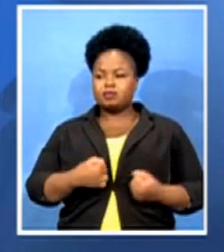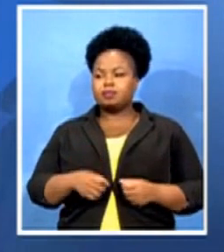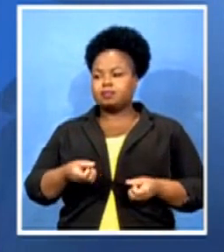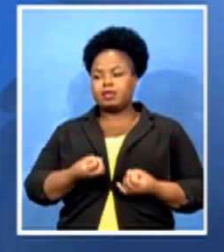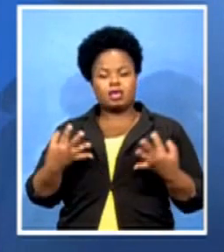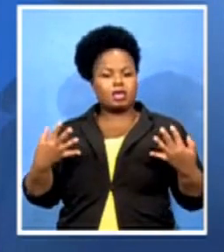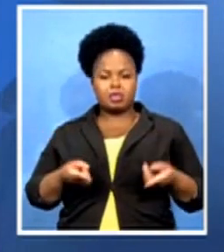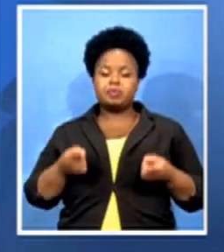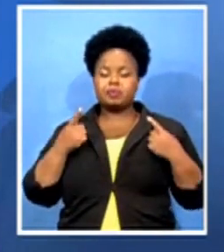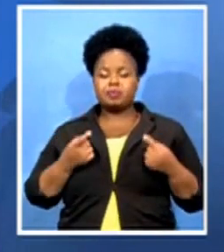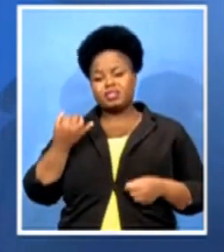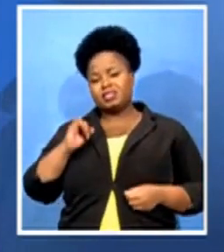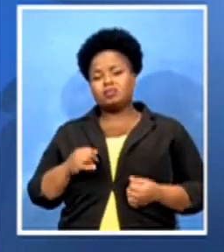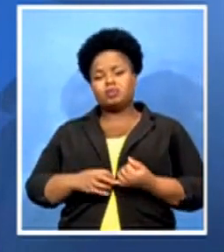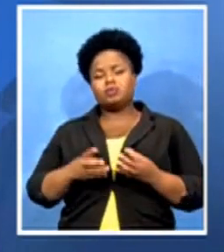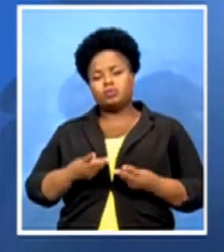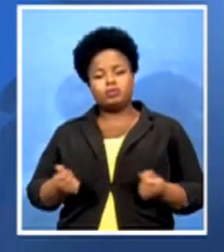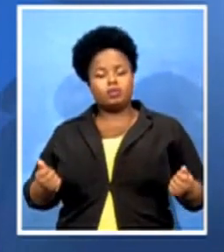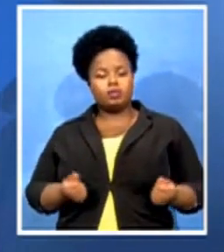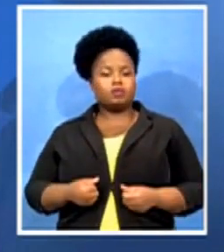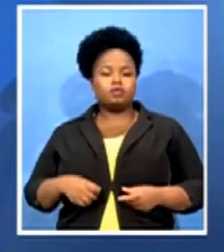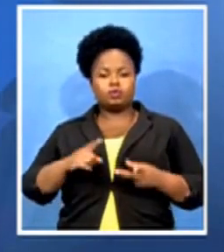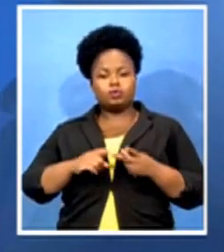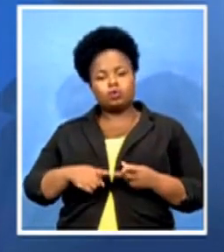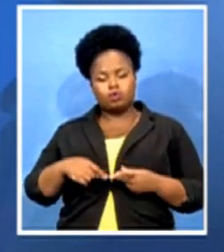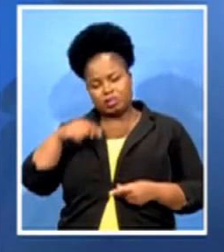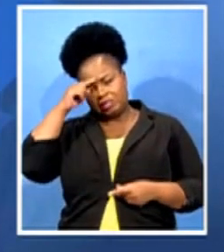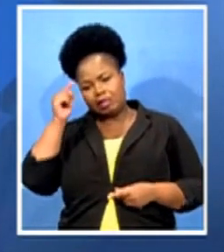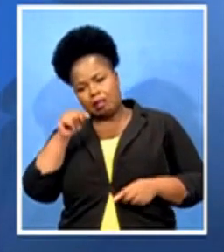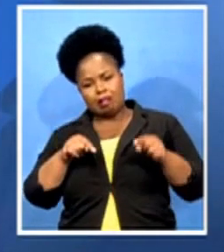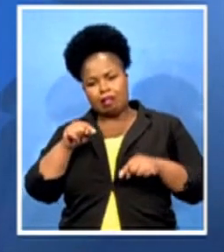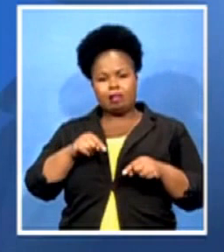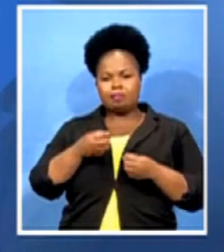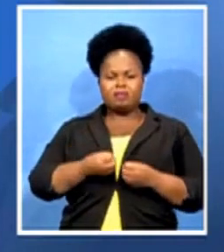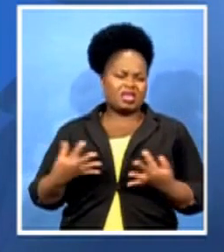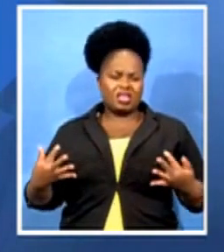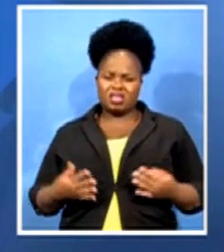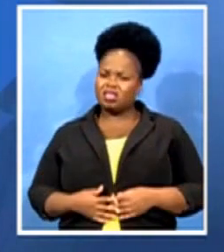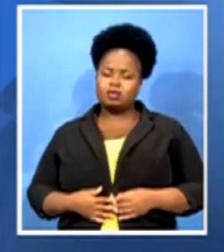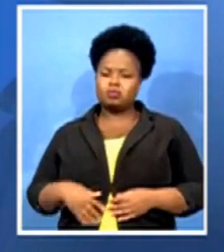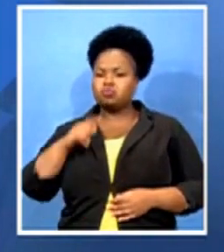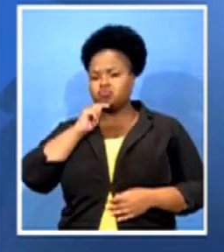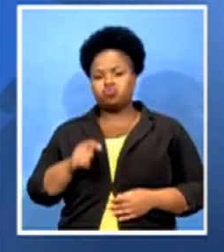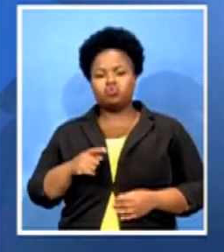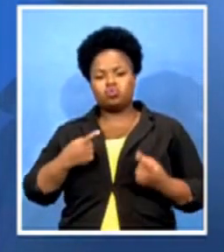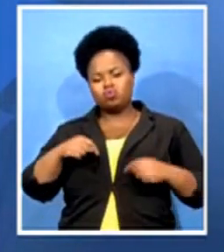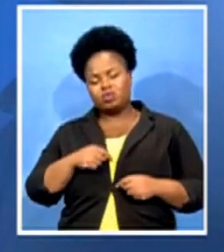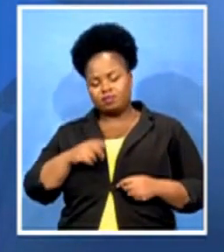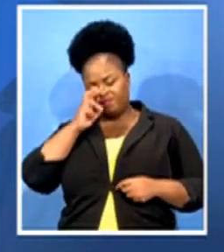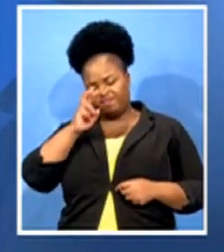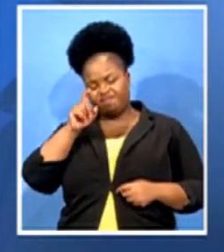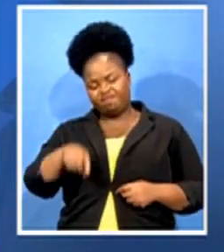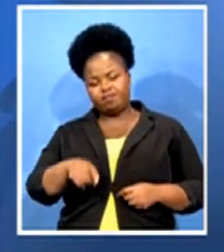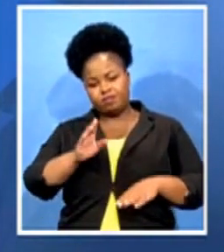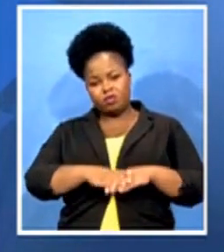issues of a drunk and stab wounds here. And I think if really we were to be very strict that if you are found drinking at that